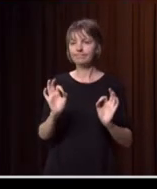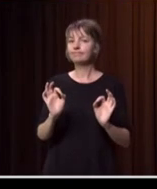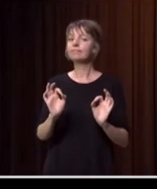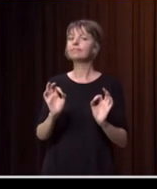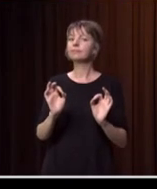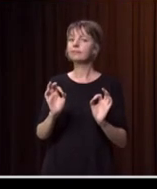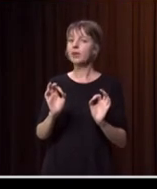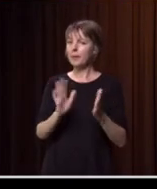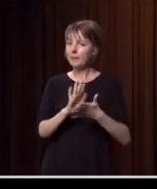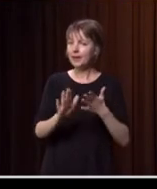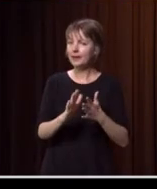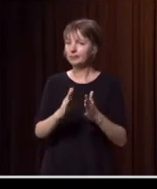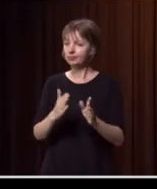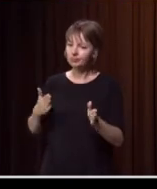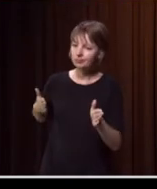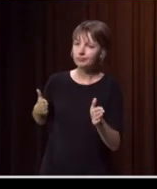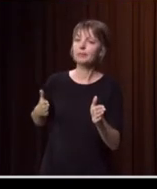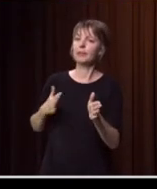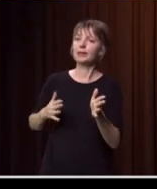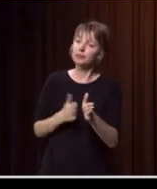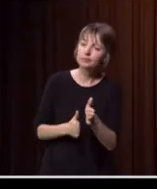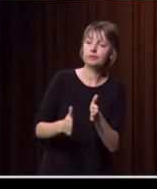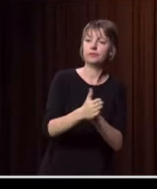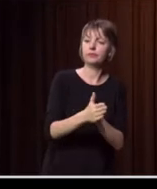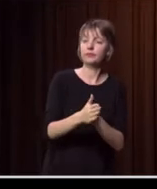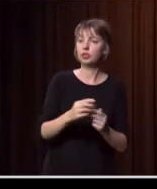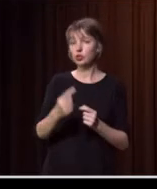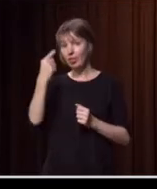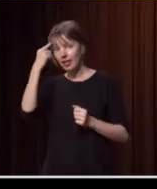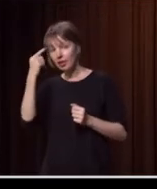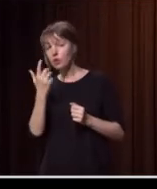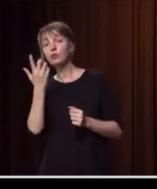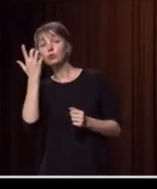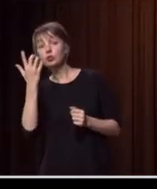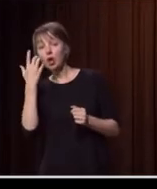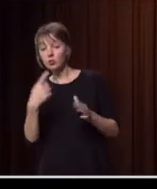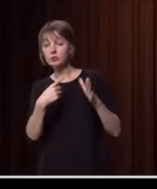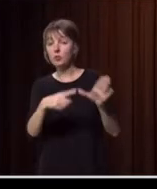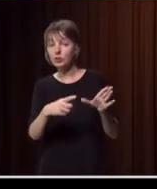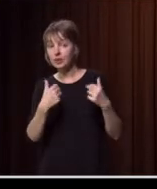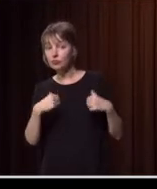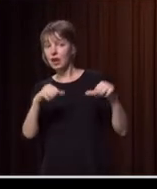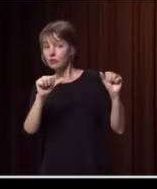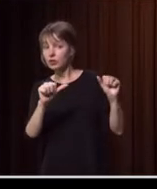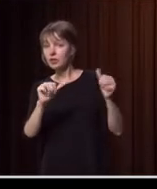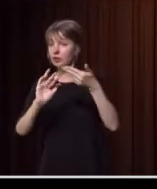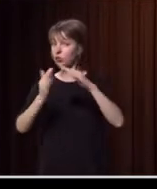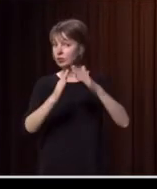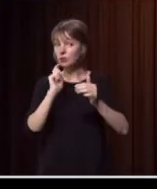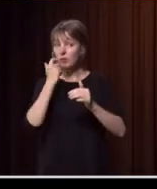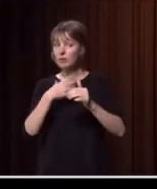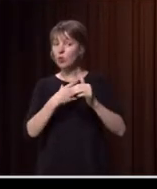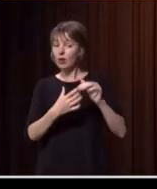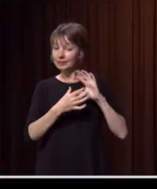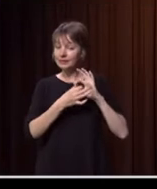as part of the future recovery response and really the solutions that communities will become very actively engaged